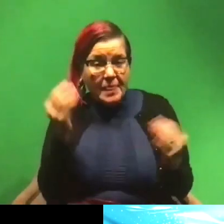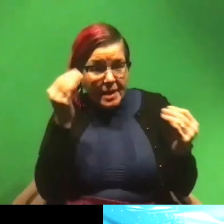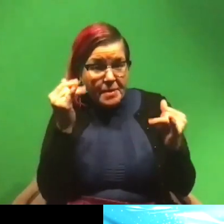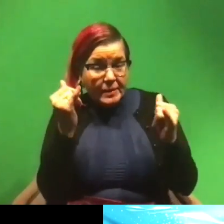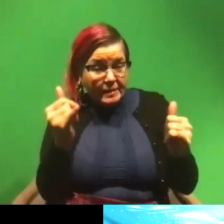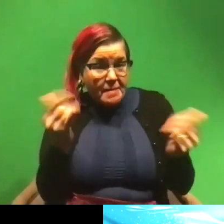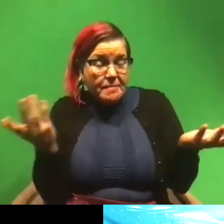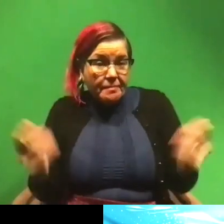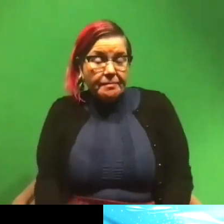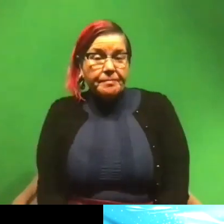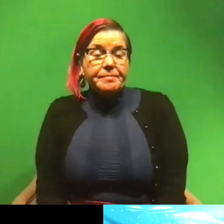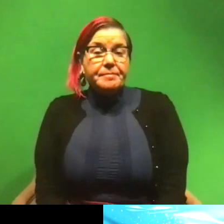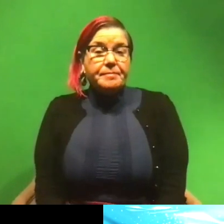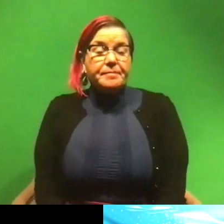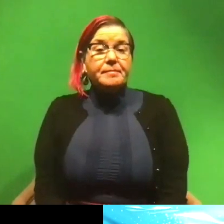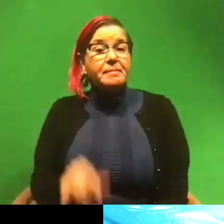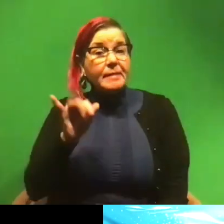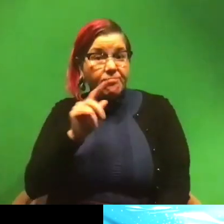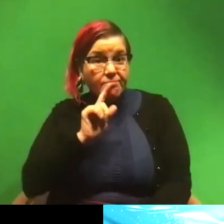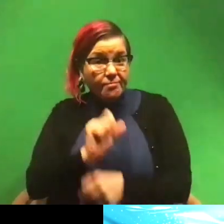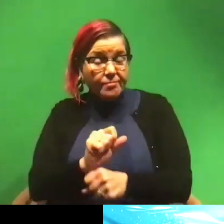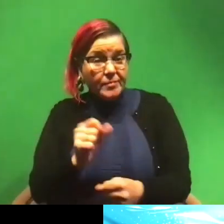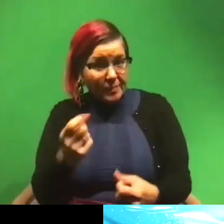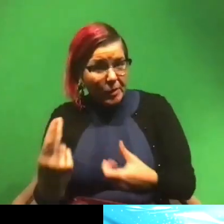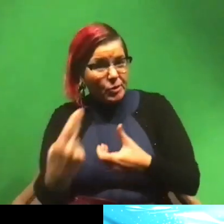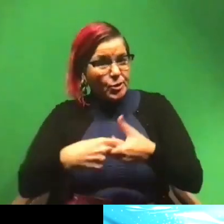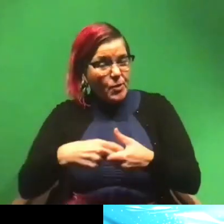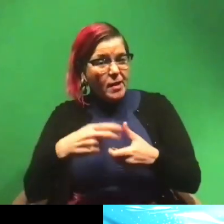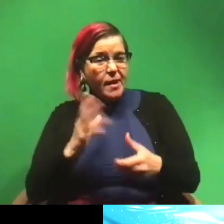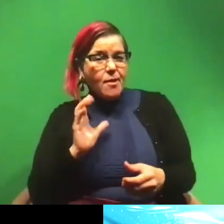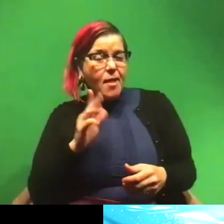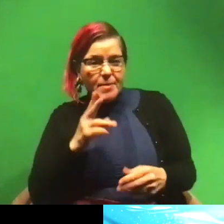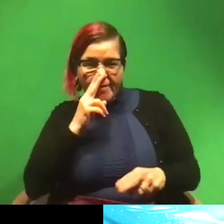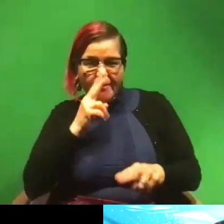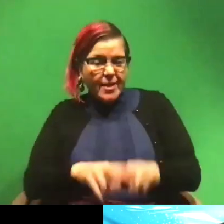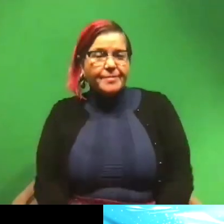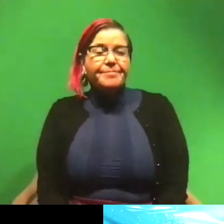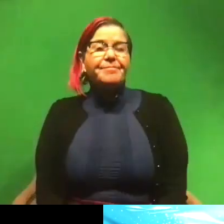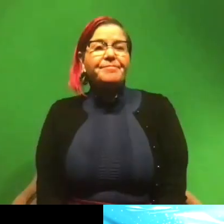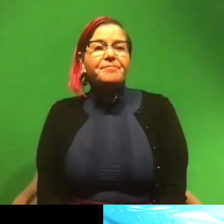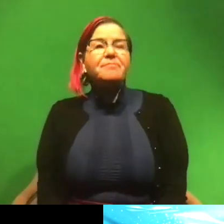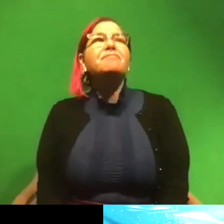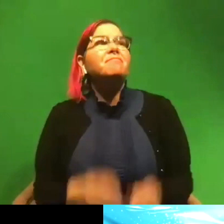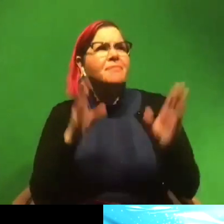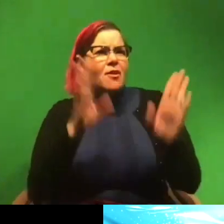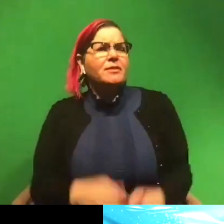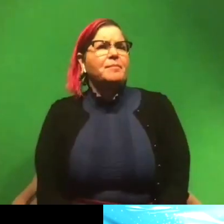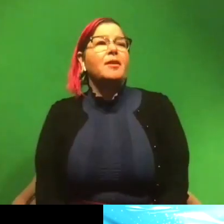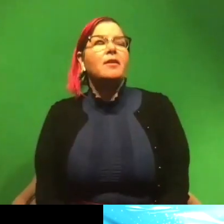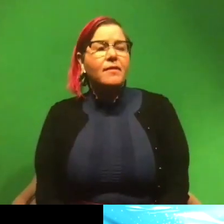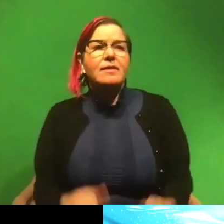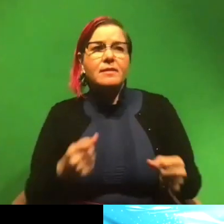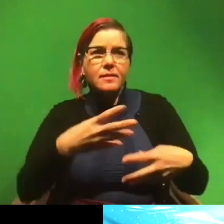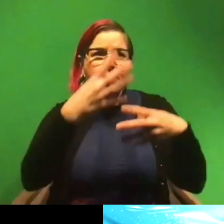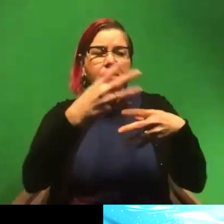becoming a marine biologist. And if you are, come join the club. It's a fun club. Awesome. All right, so we've got lots of